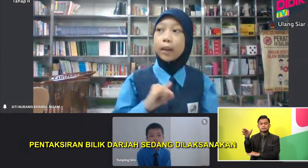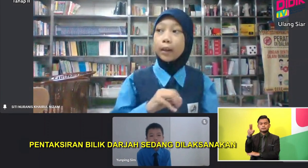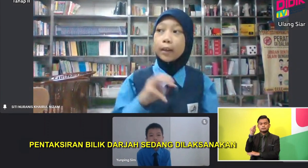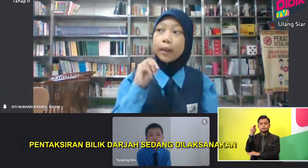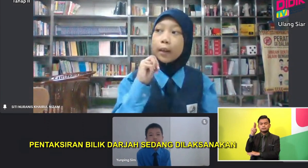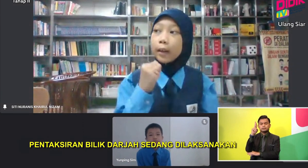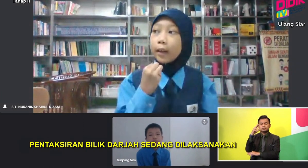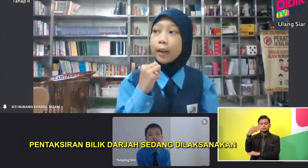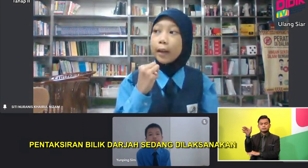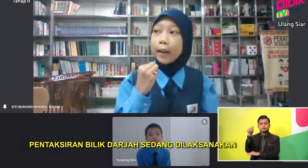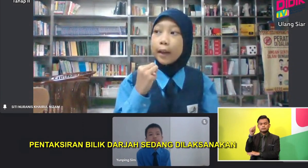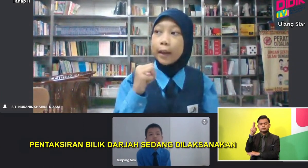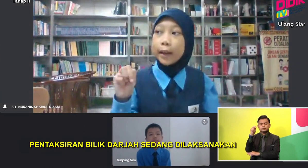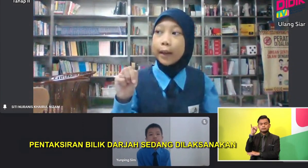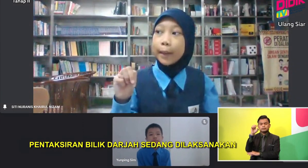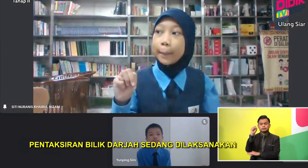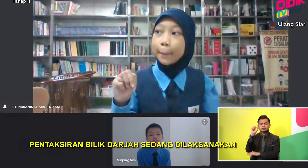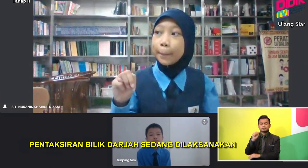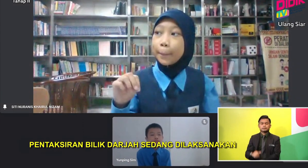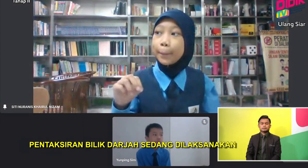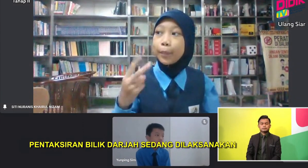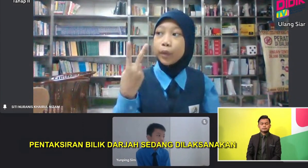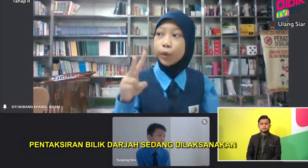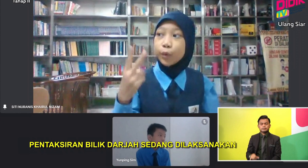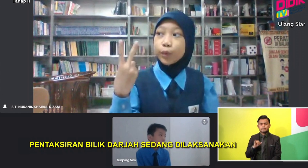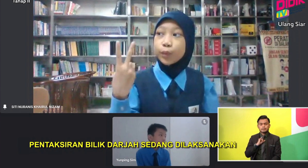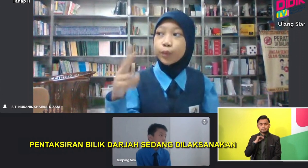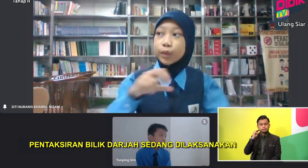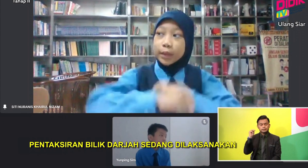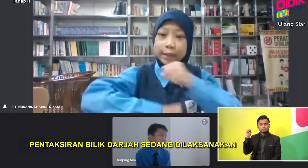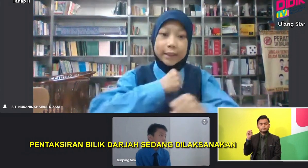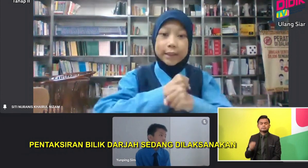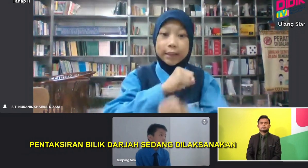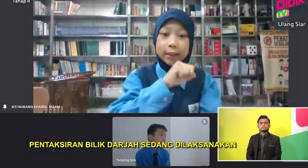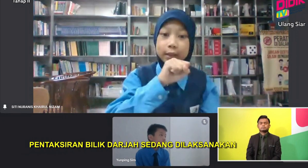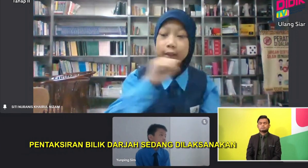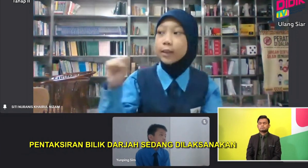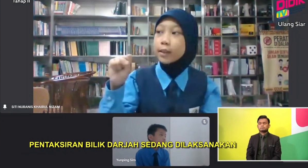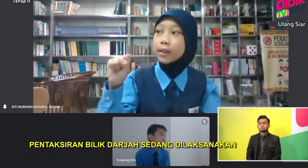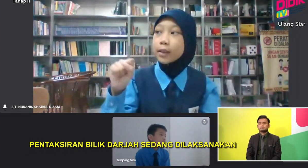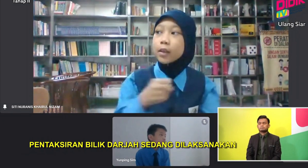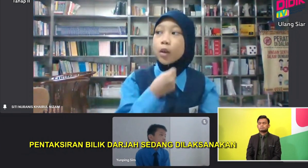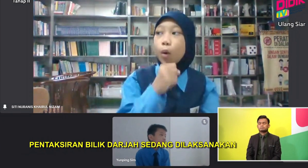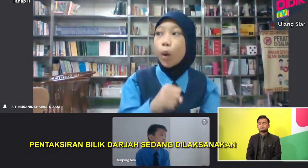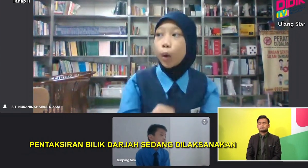Good job. I am 12 years old.